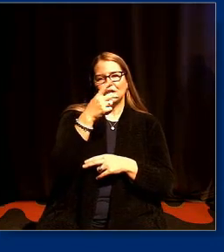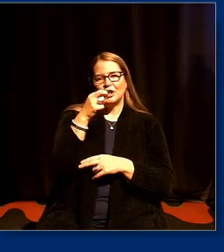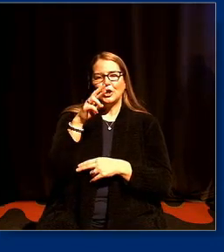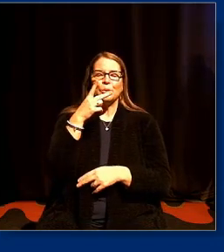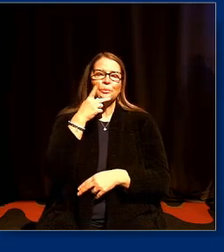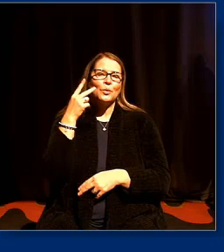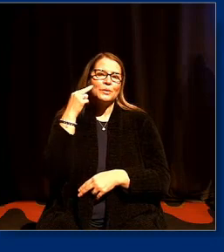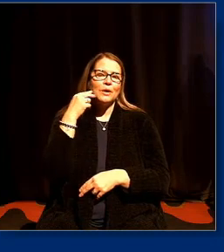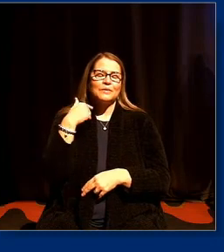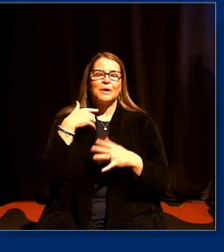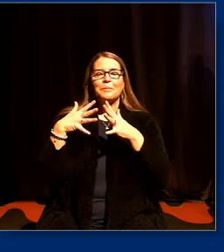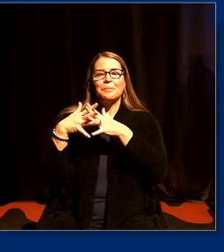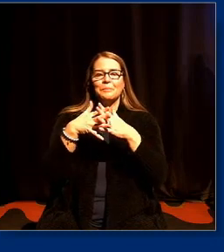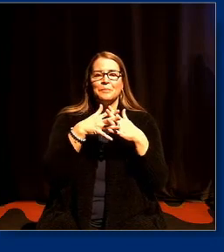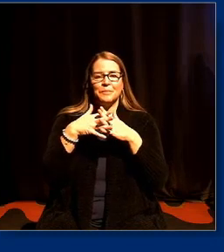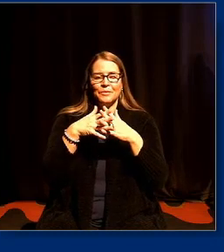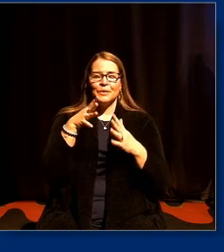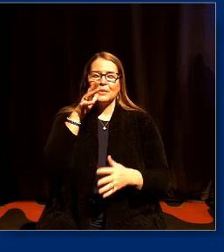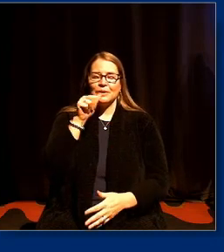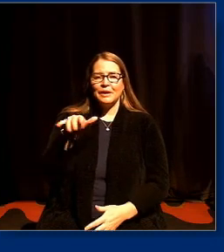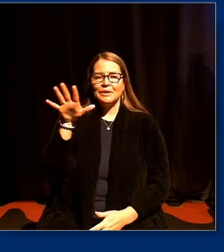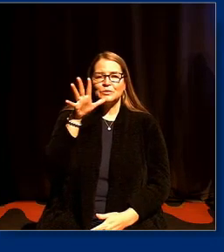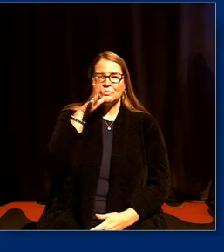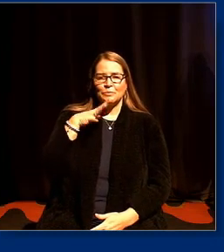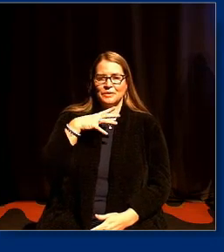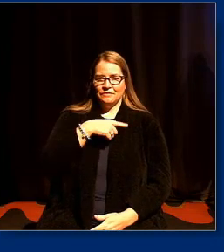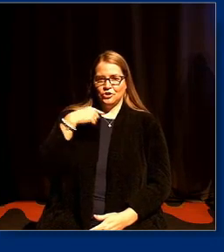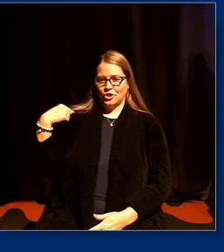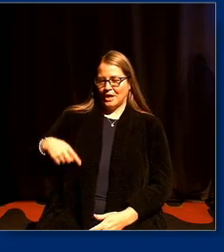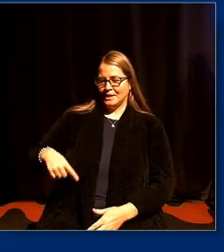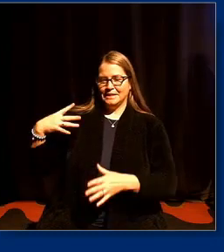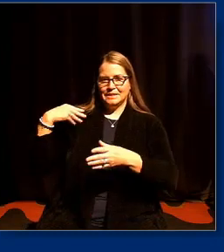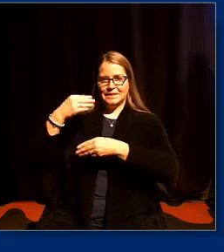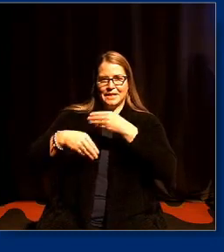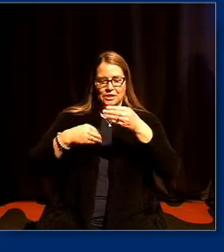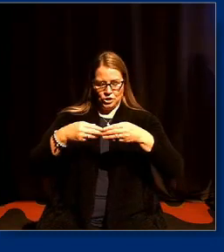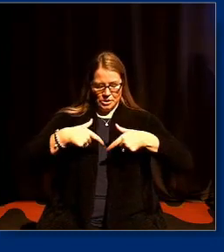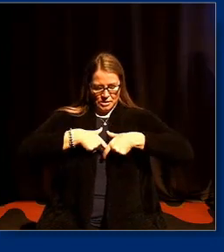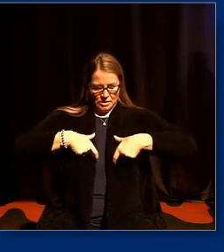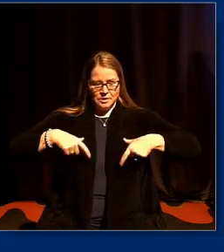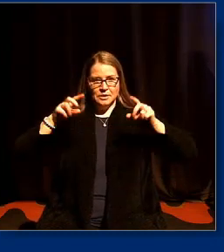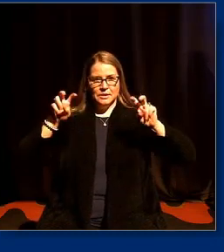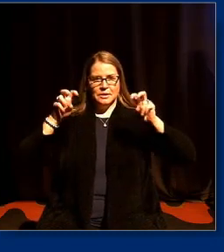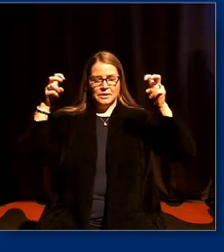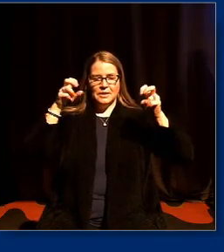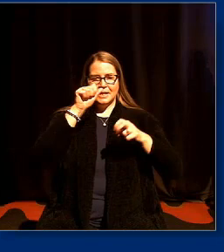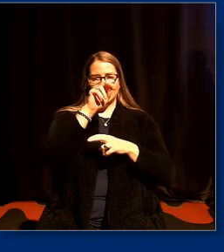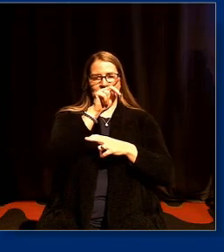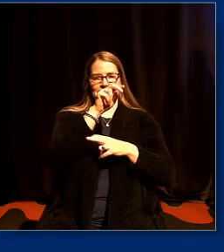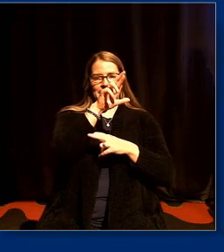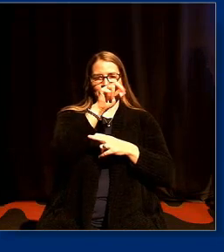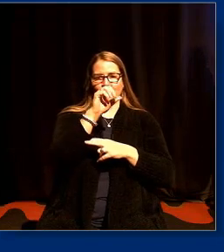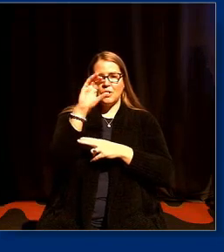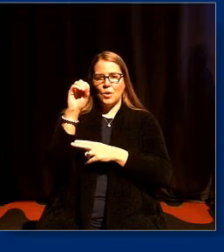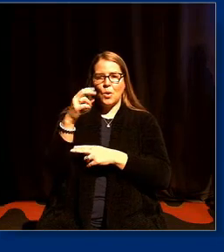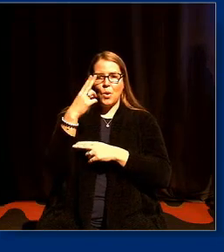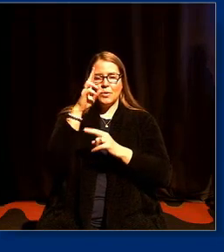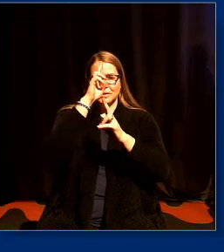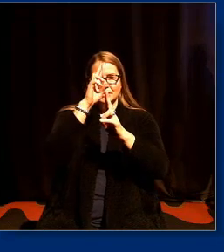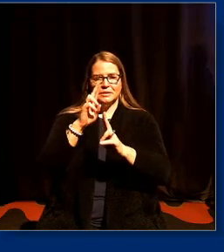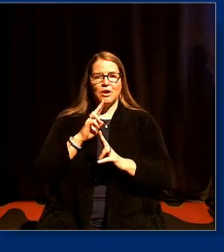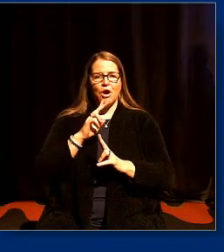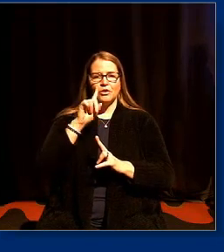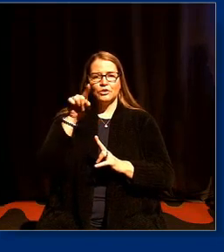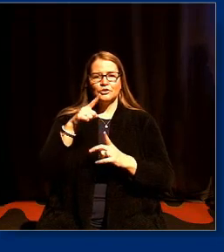of Chinese descent wearing a t-shirt that has a quotation by Canadian actress Sandra Oh saying it's an honor just to be